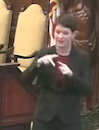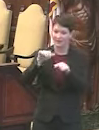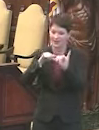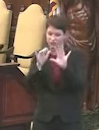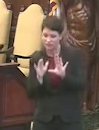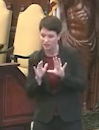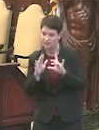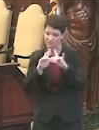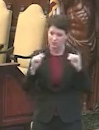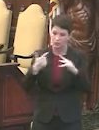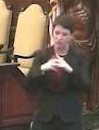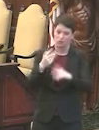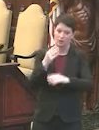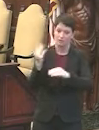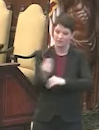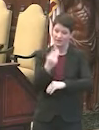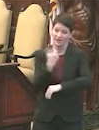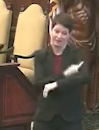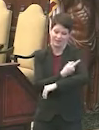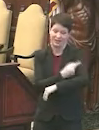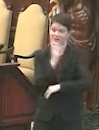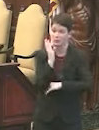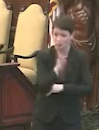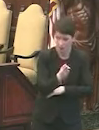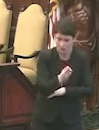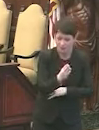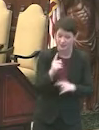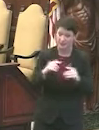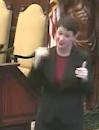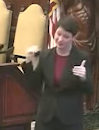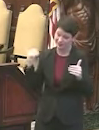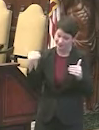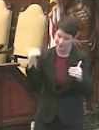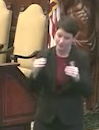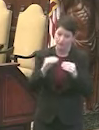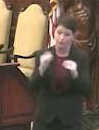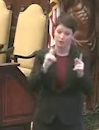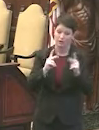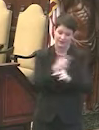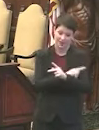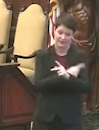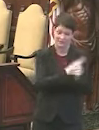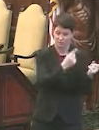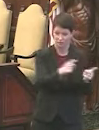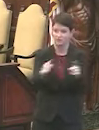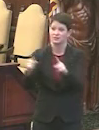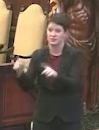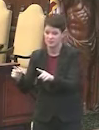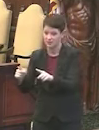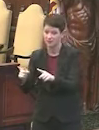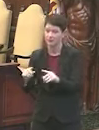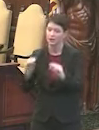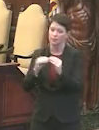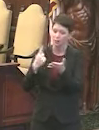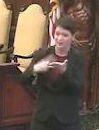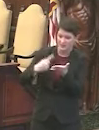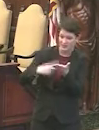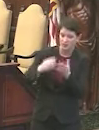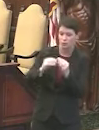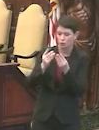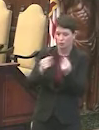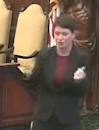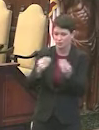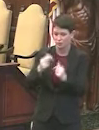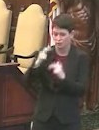and that'll start on Monday. And I think as we move towards more and more people vaccinated, discussions and resolutions